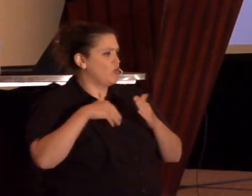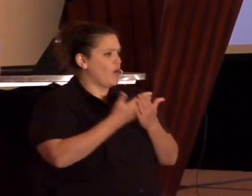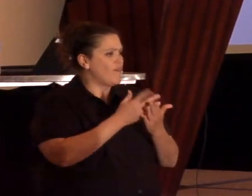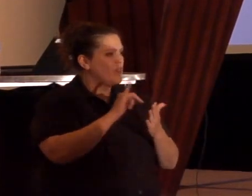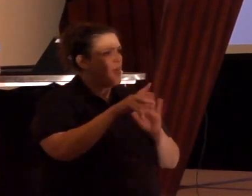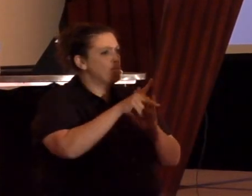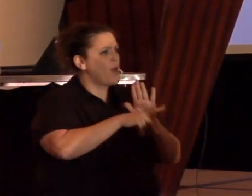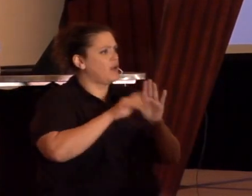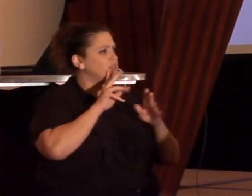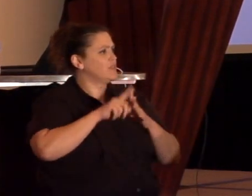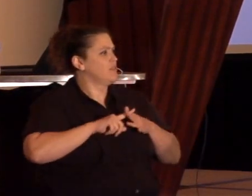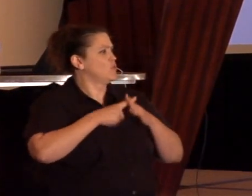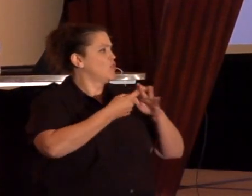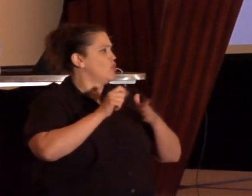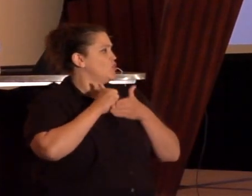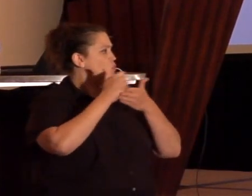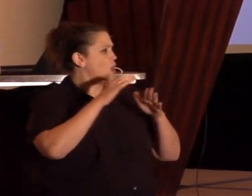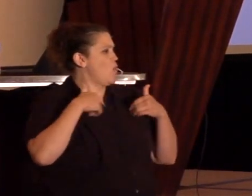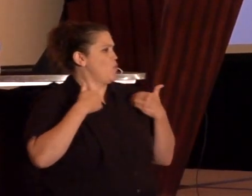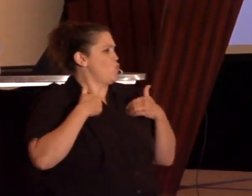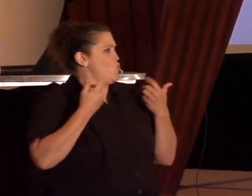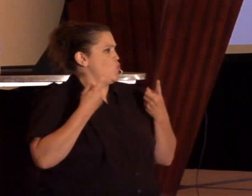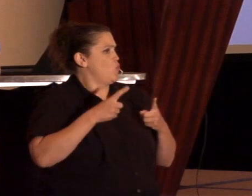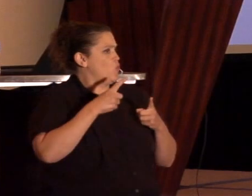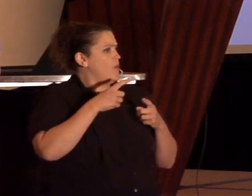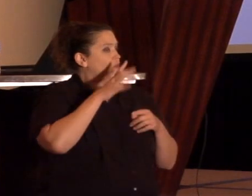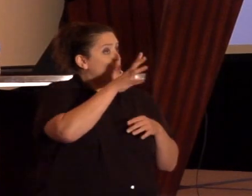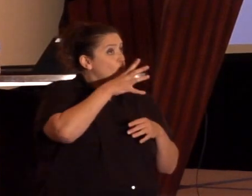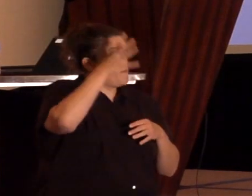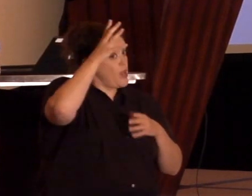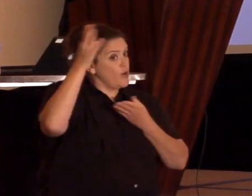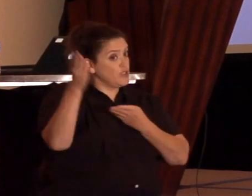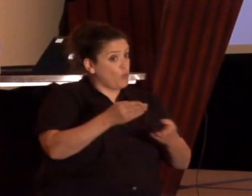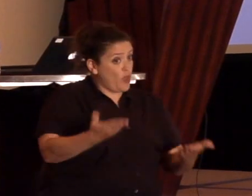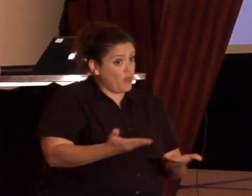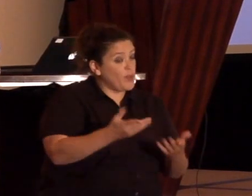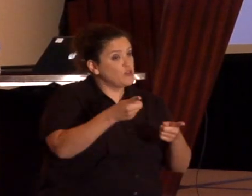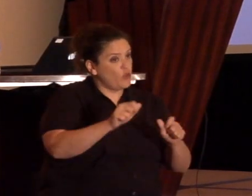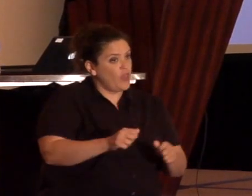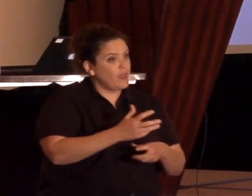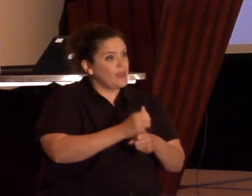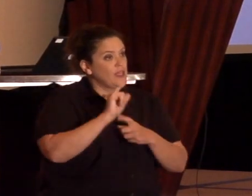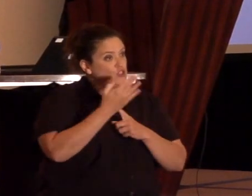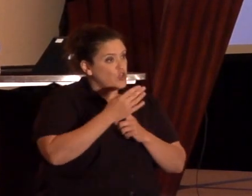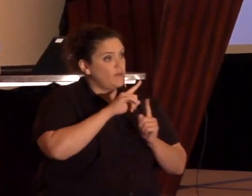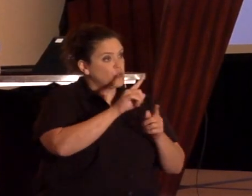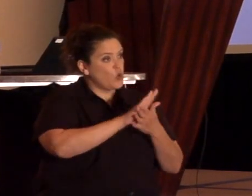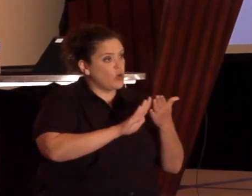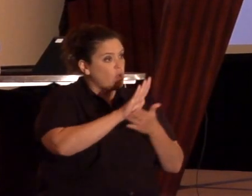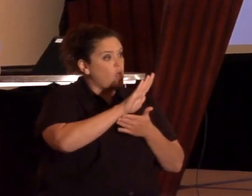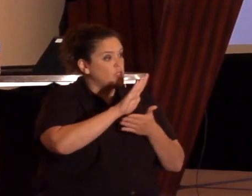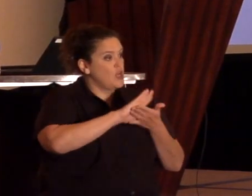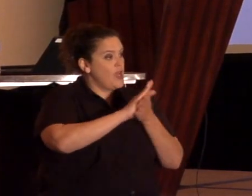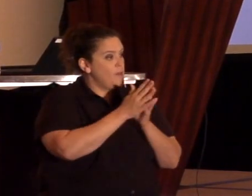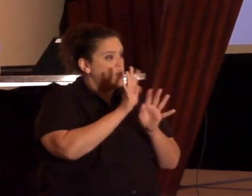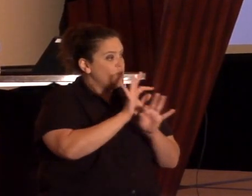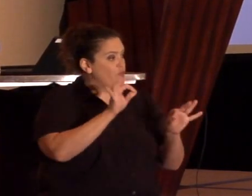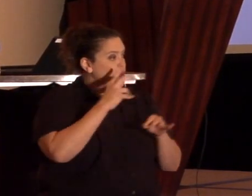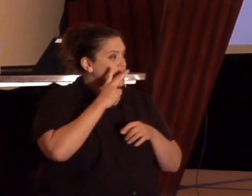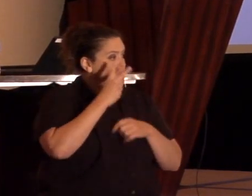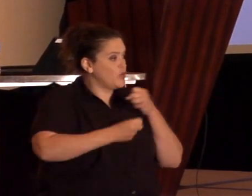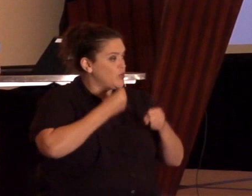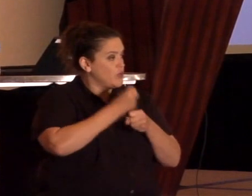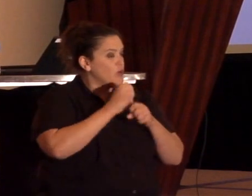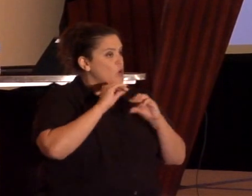Administration to help undocumented youth get jobs and go to college, and be free for two years of the